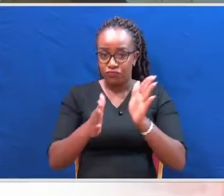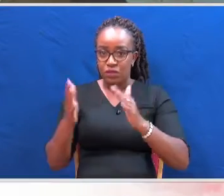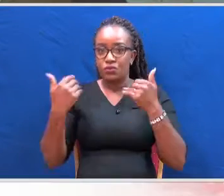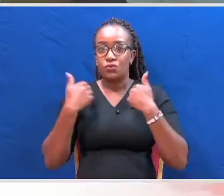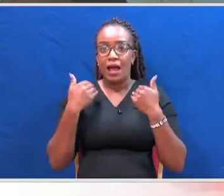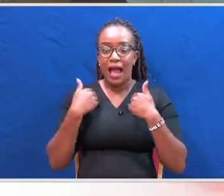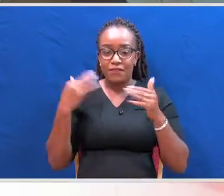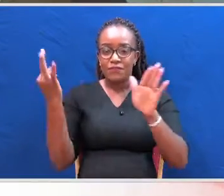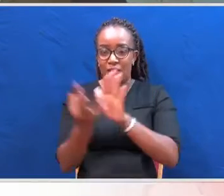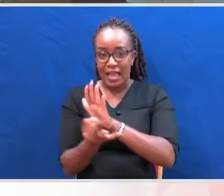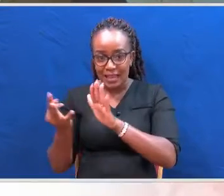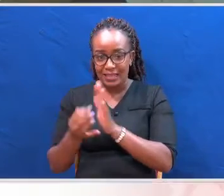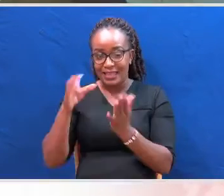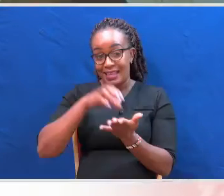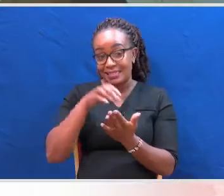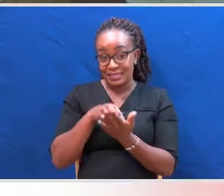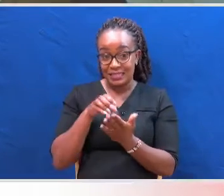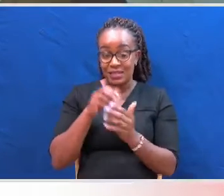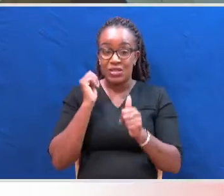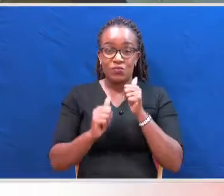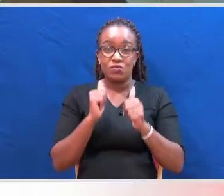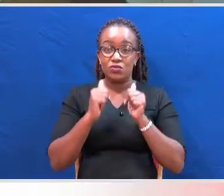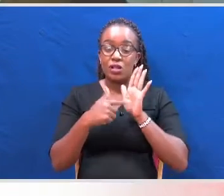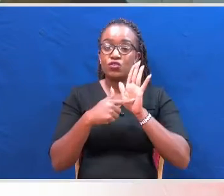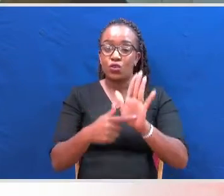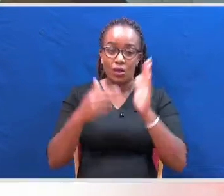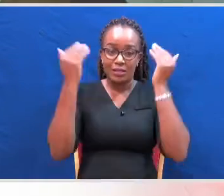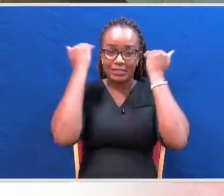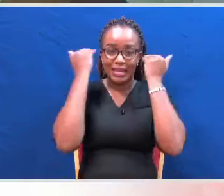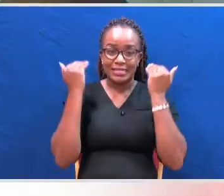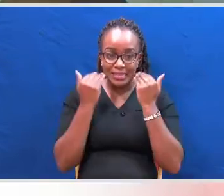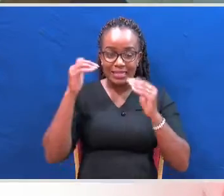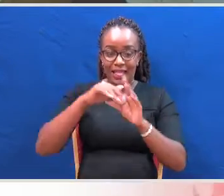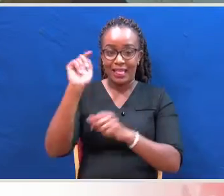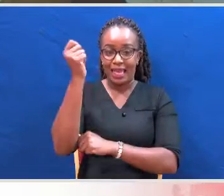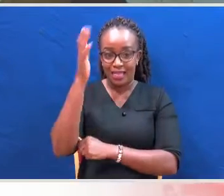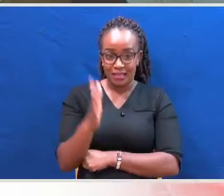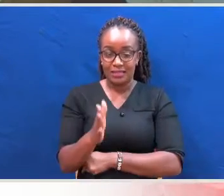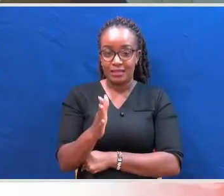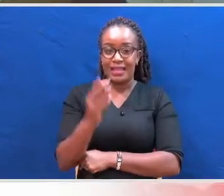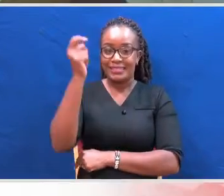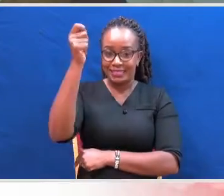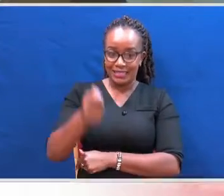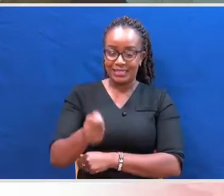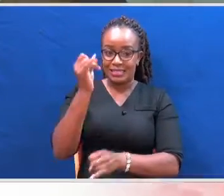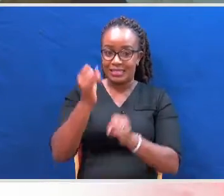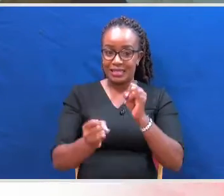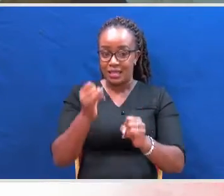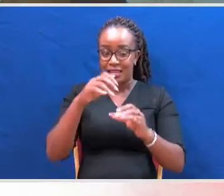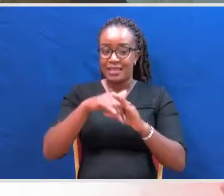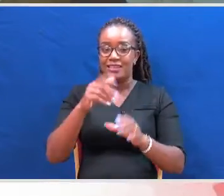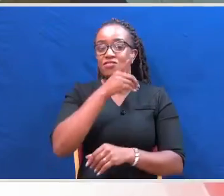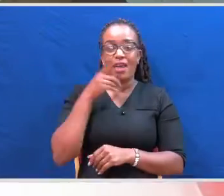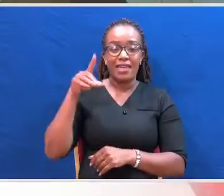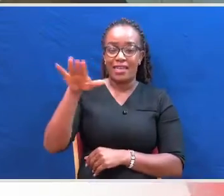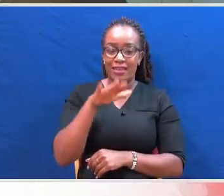of case files that will expedite justice to Kenyans even in the very remote areas of the country. Nanoklaurin with